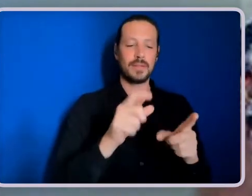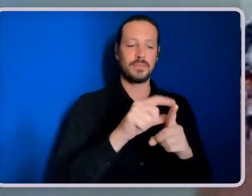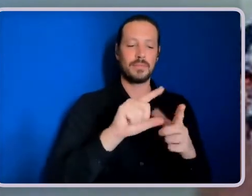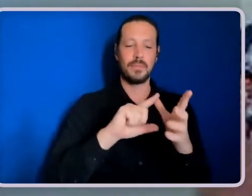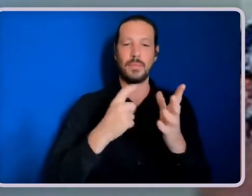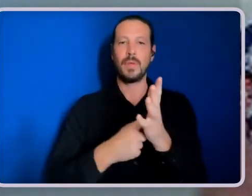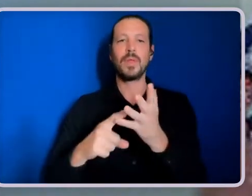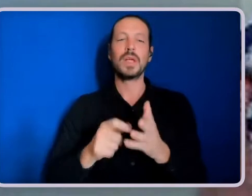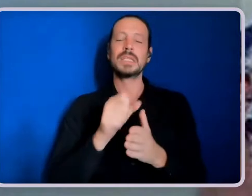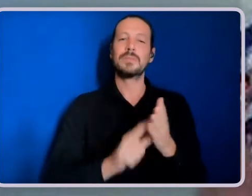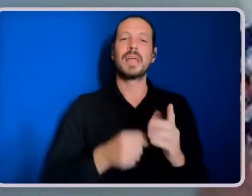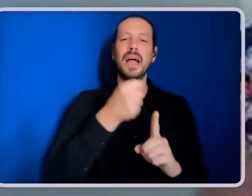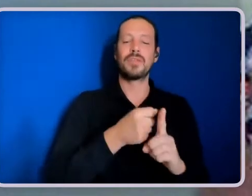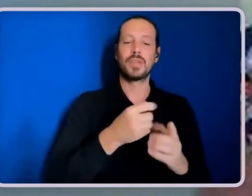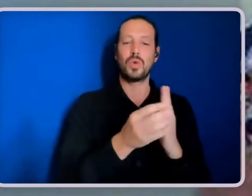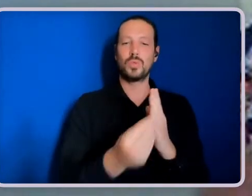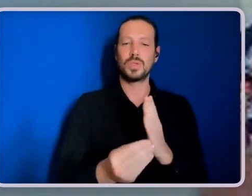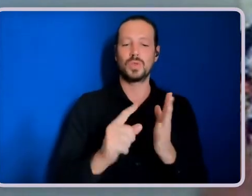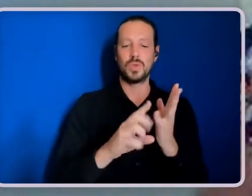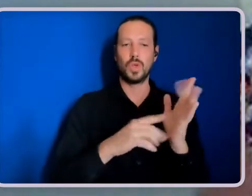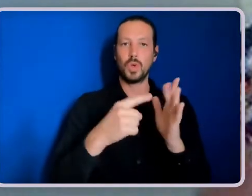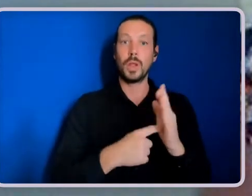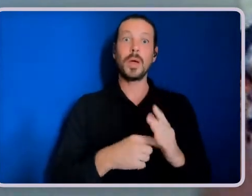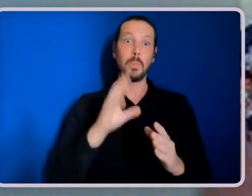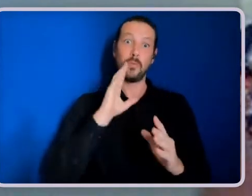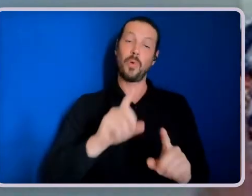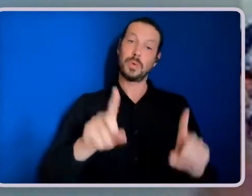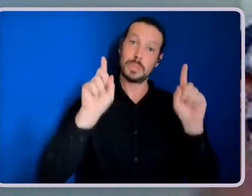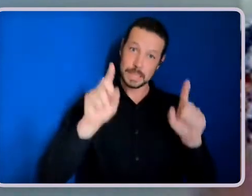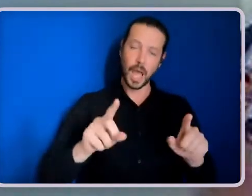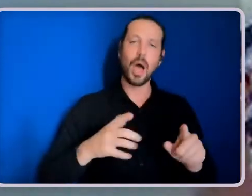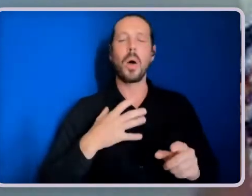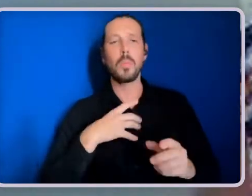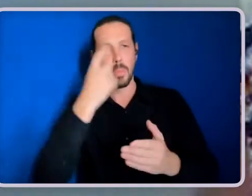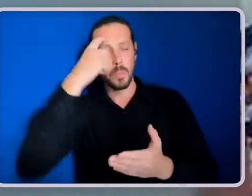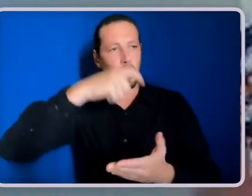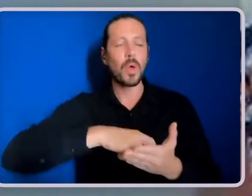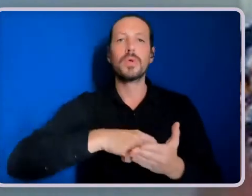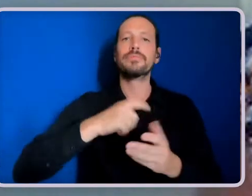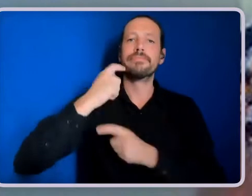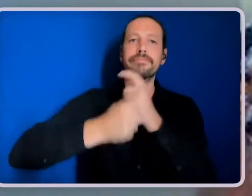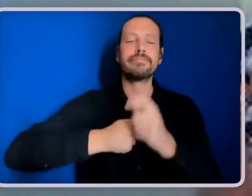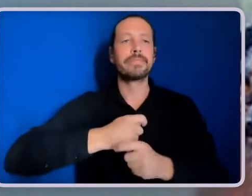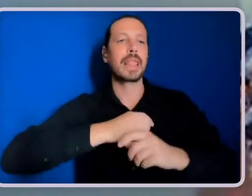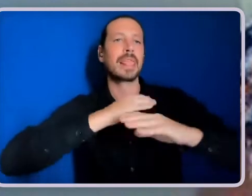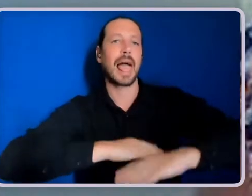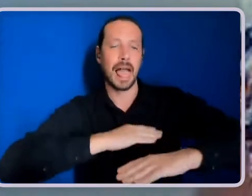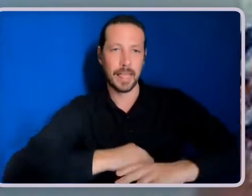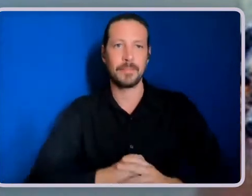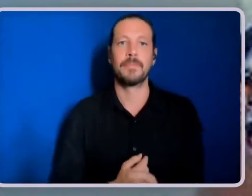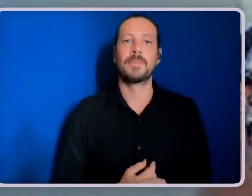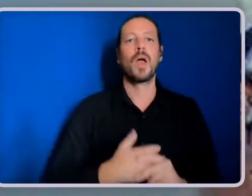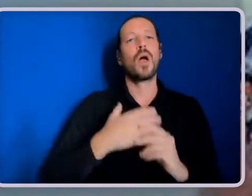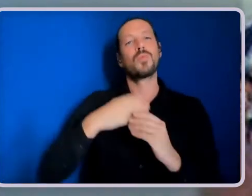I would like to acknowledge the traditional owners of the land on which we all met, and pay my respects to their elders past, present and